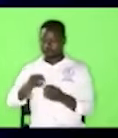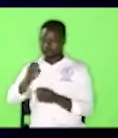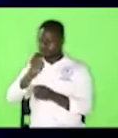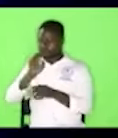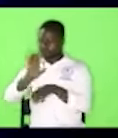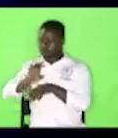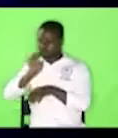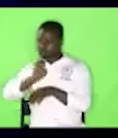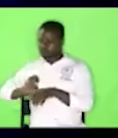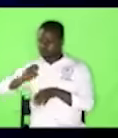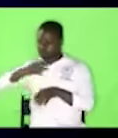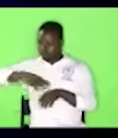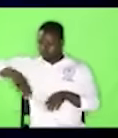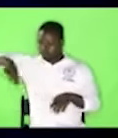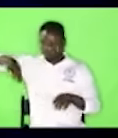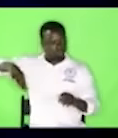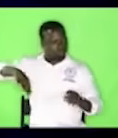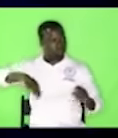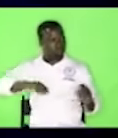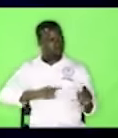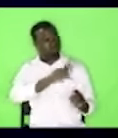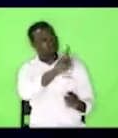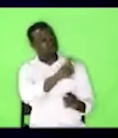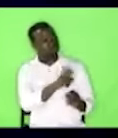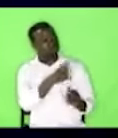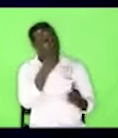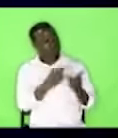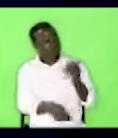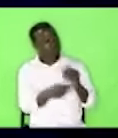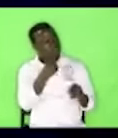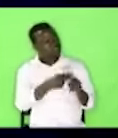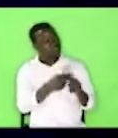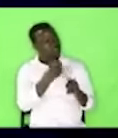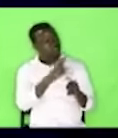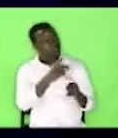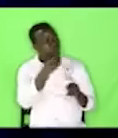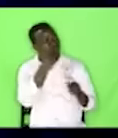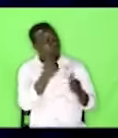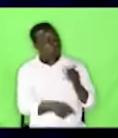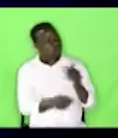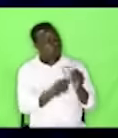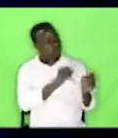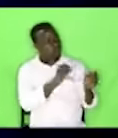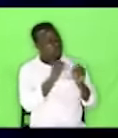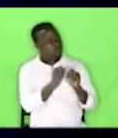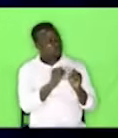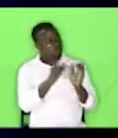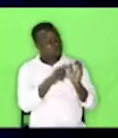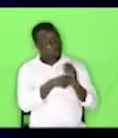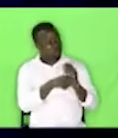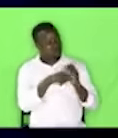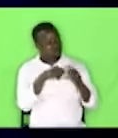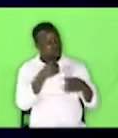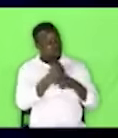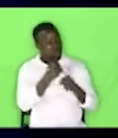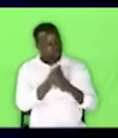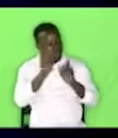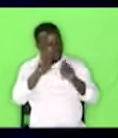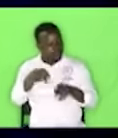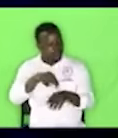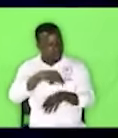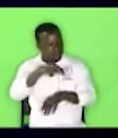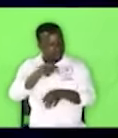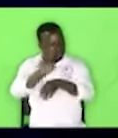by what power or what name did you do this by what power